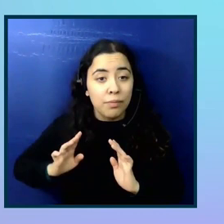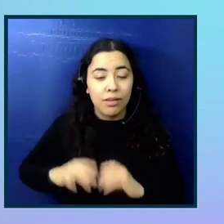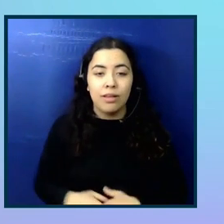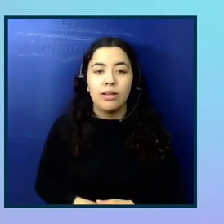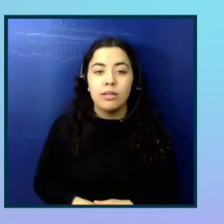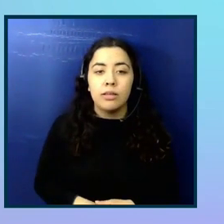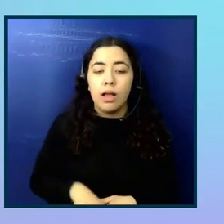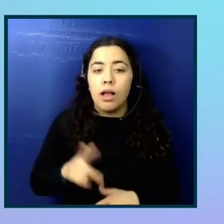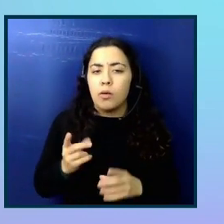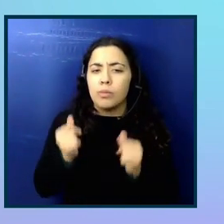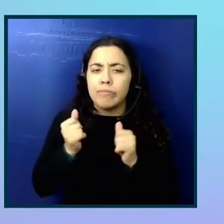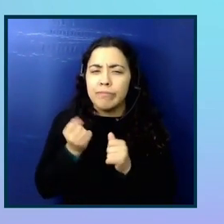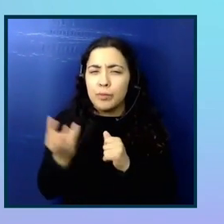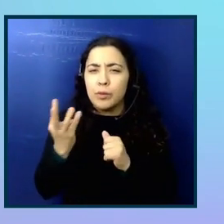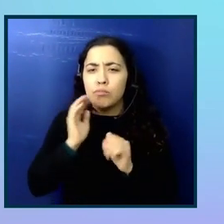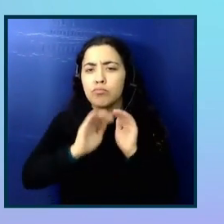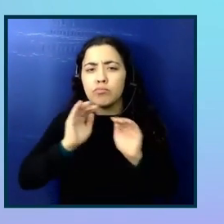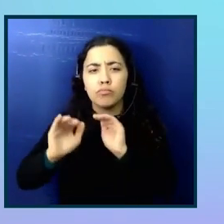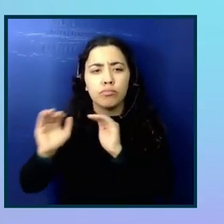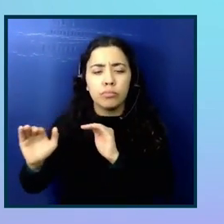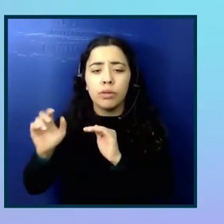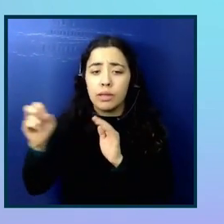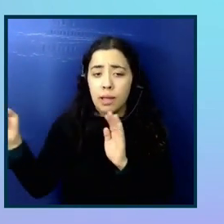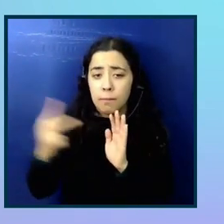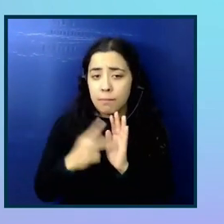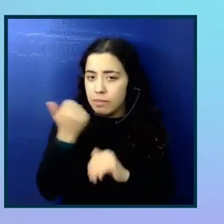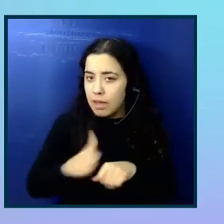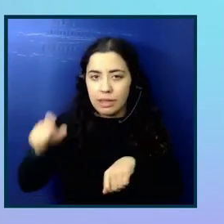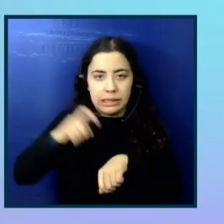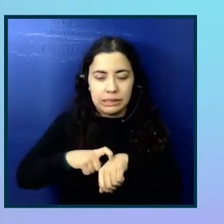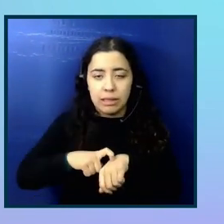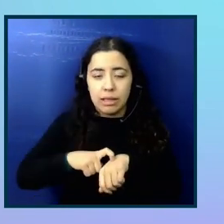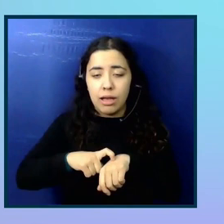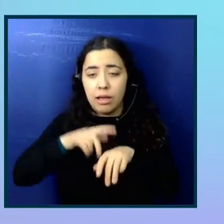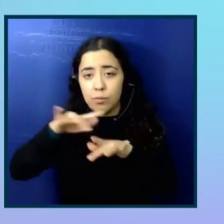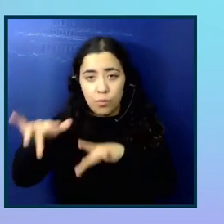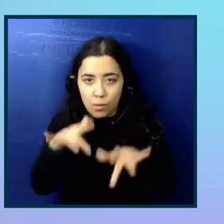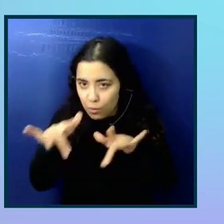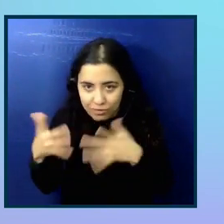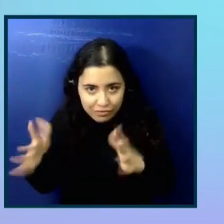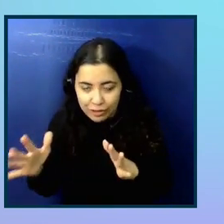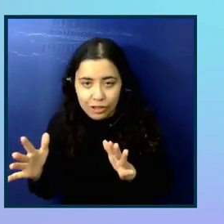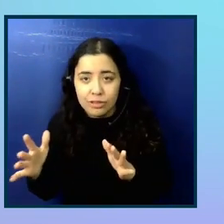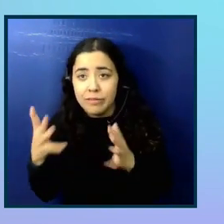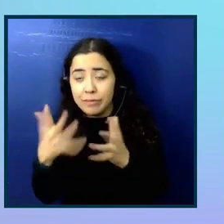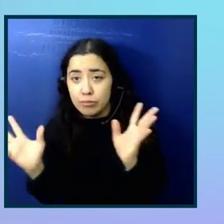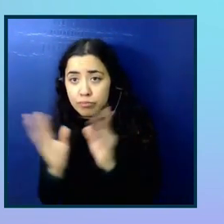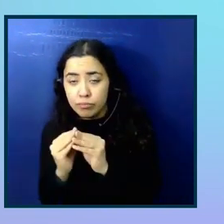Just a quick couple of reminders that you can come back anytime to this session page to watch the recording.